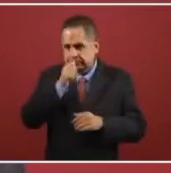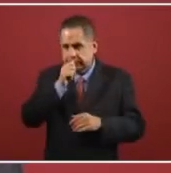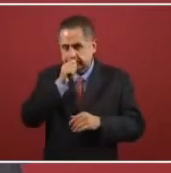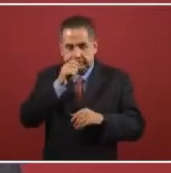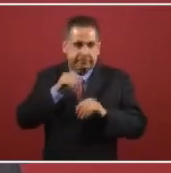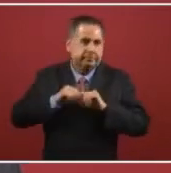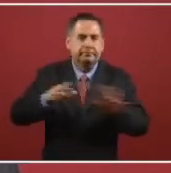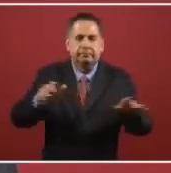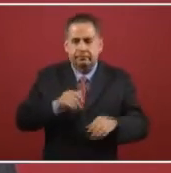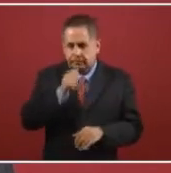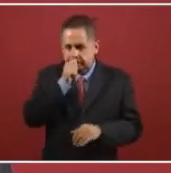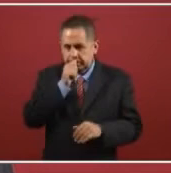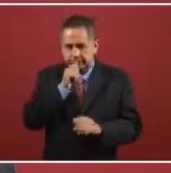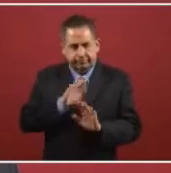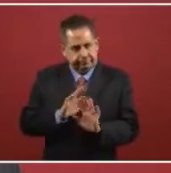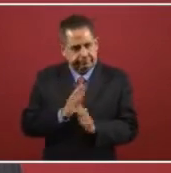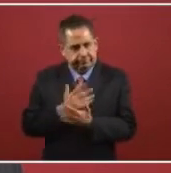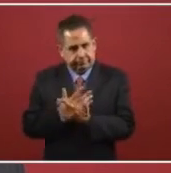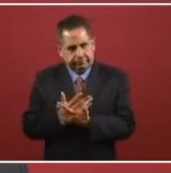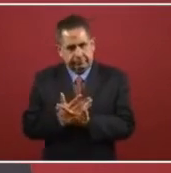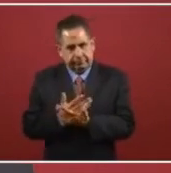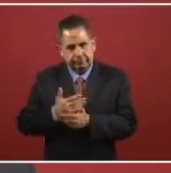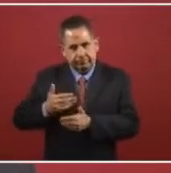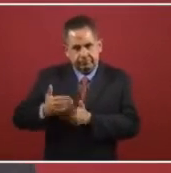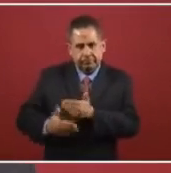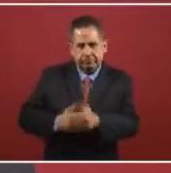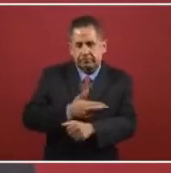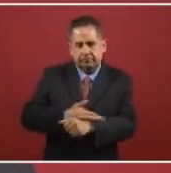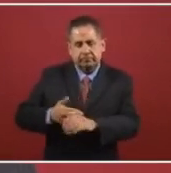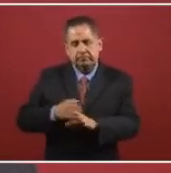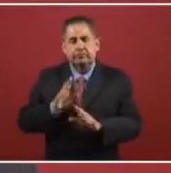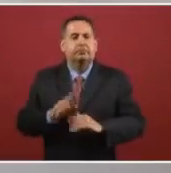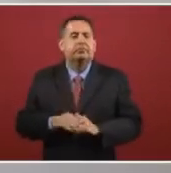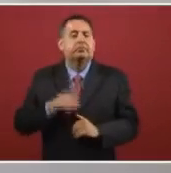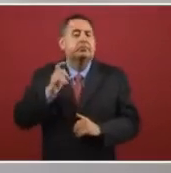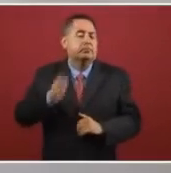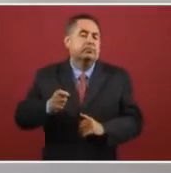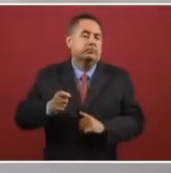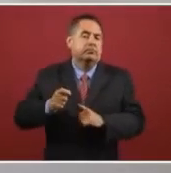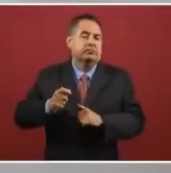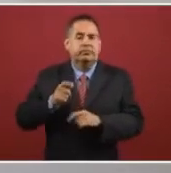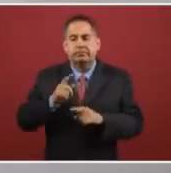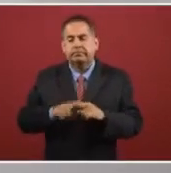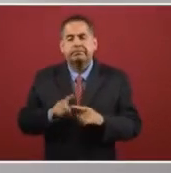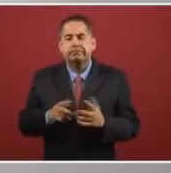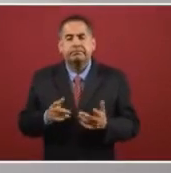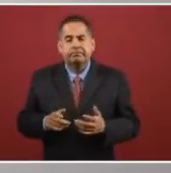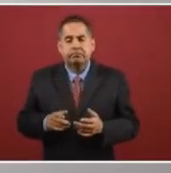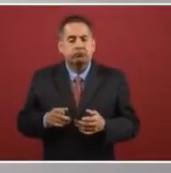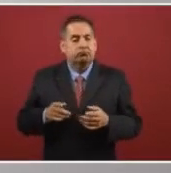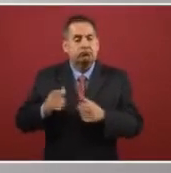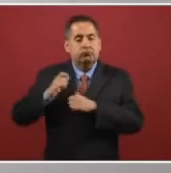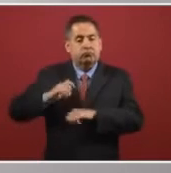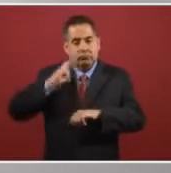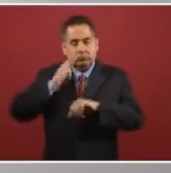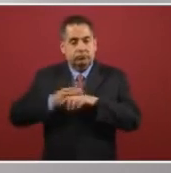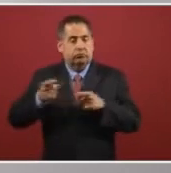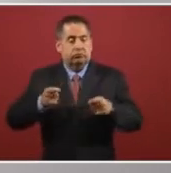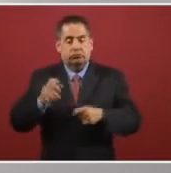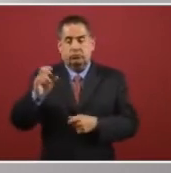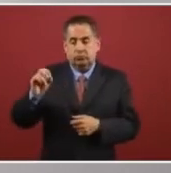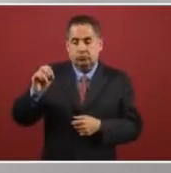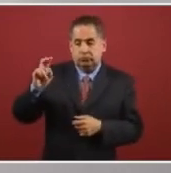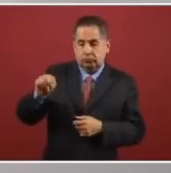We still can't let you know all the details yet for the process. But they're being